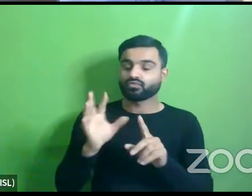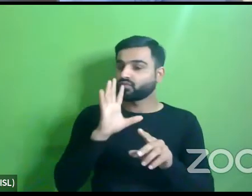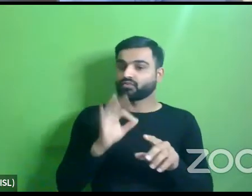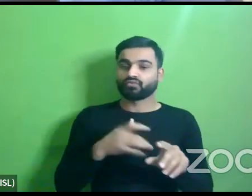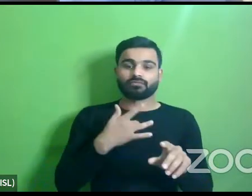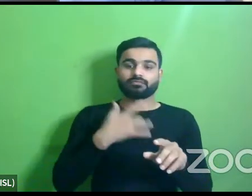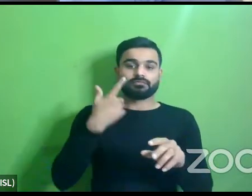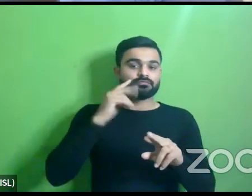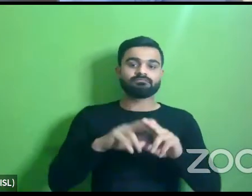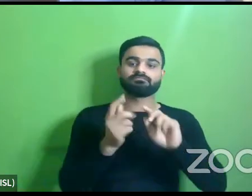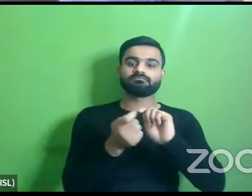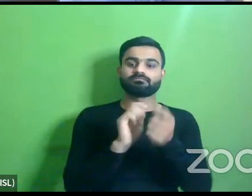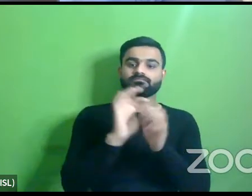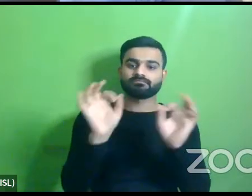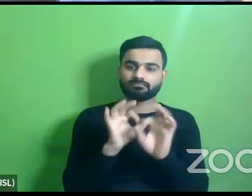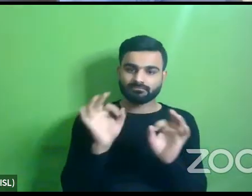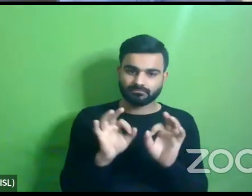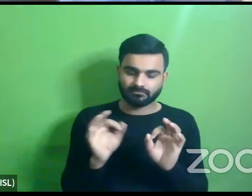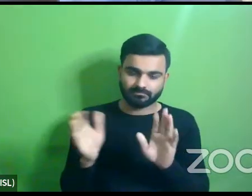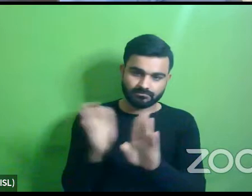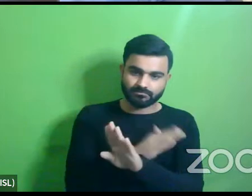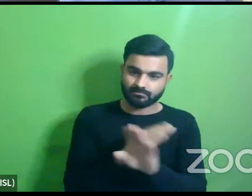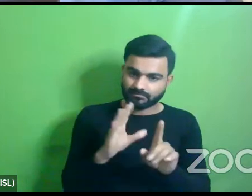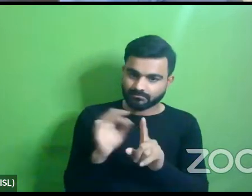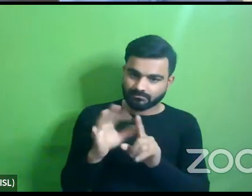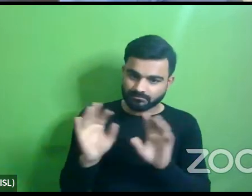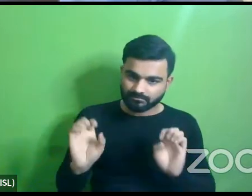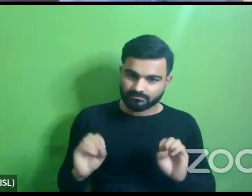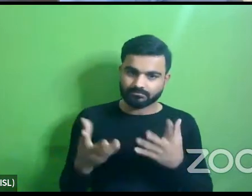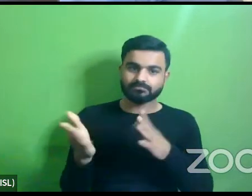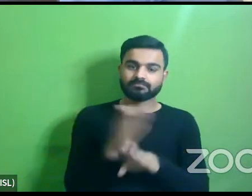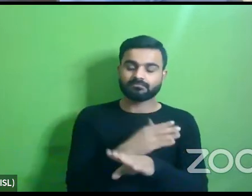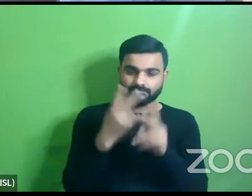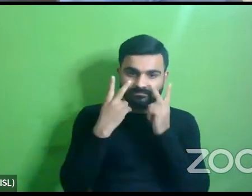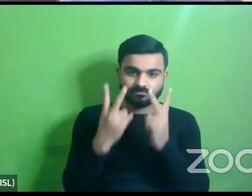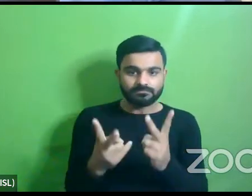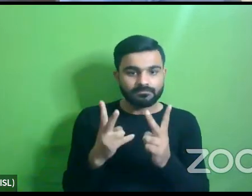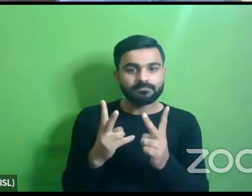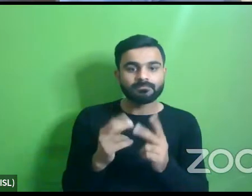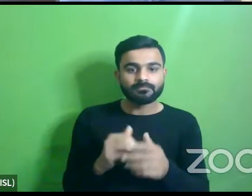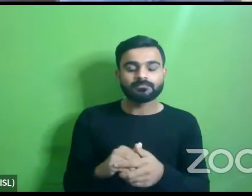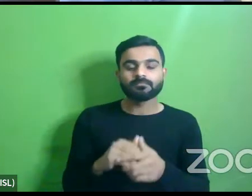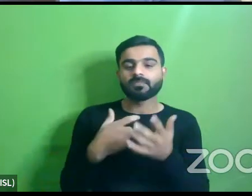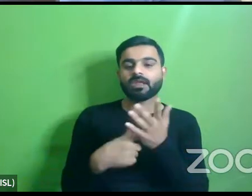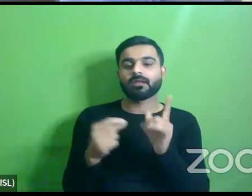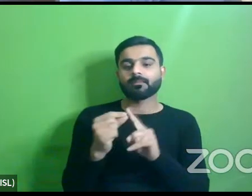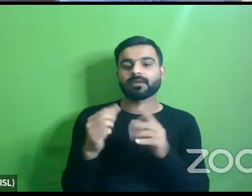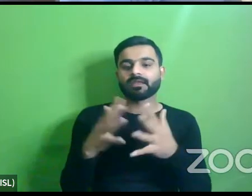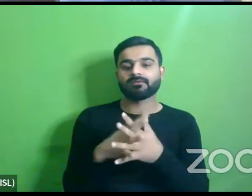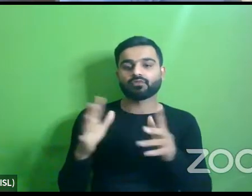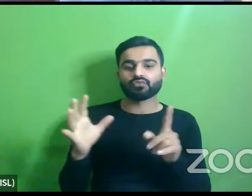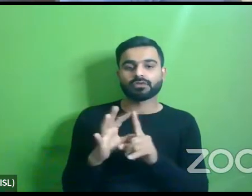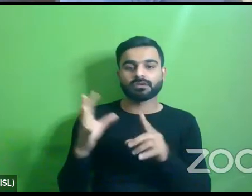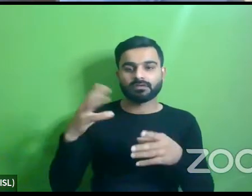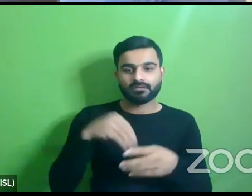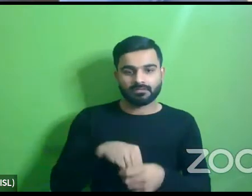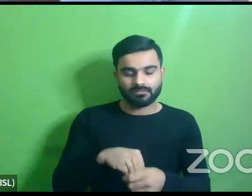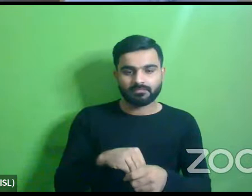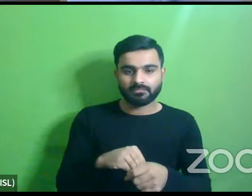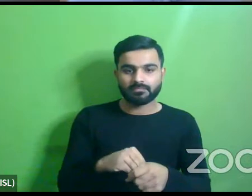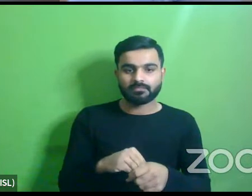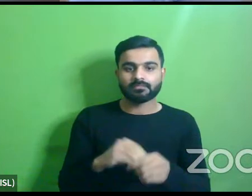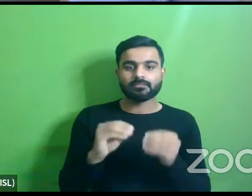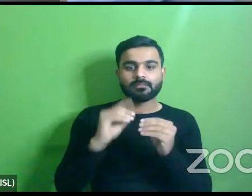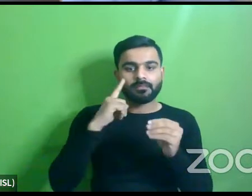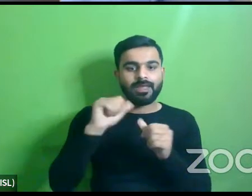implement it so before we do that we need to see that you know uh the rpwd uh sorry the bylaws have been